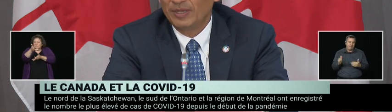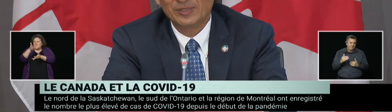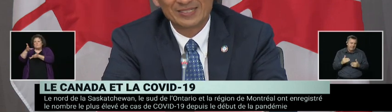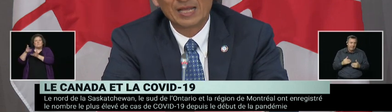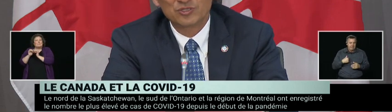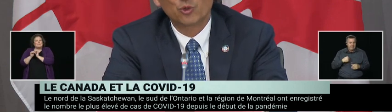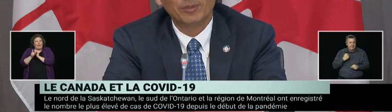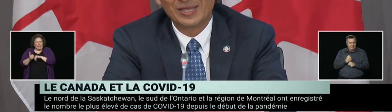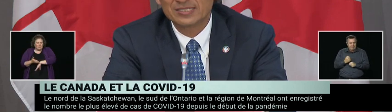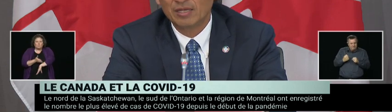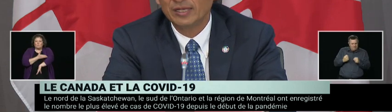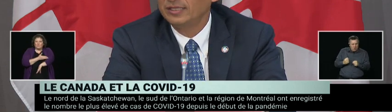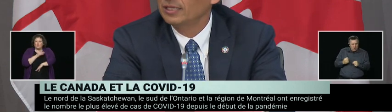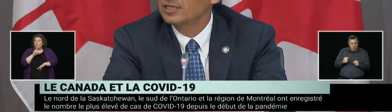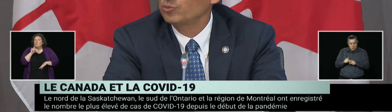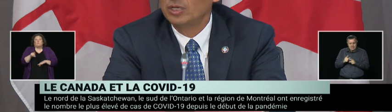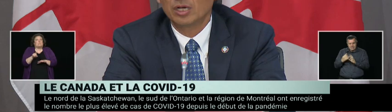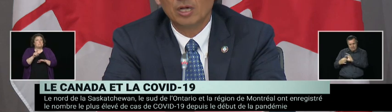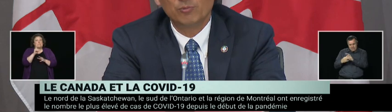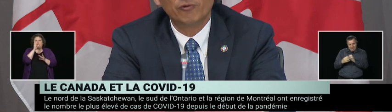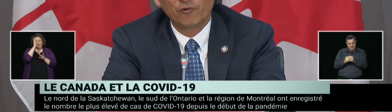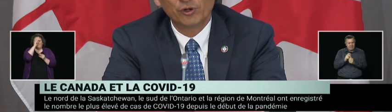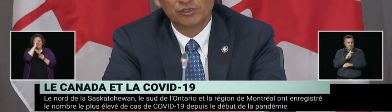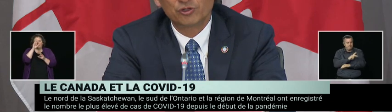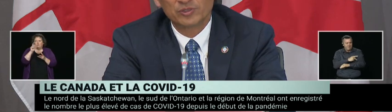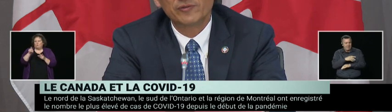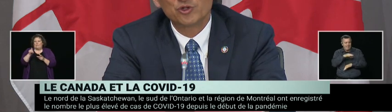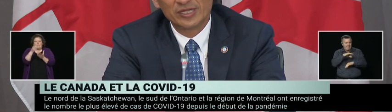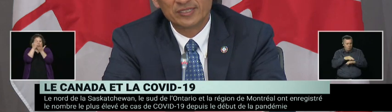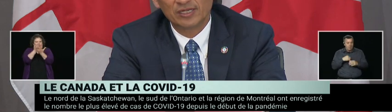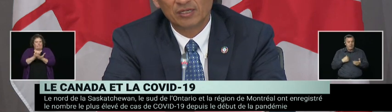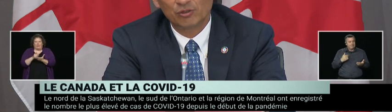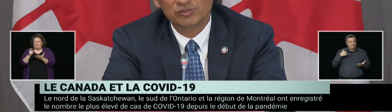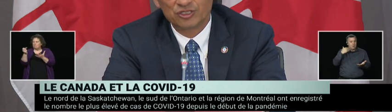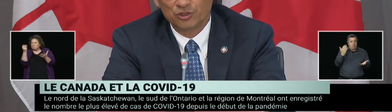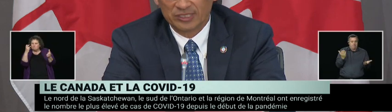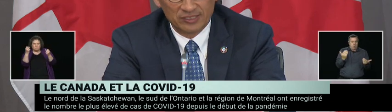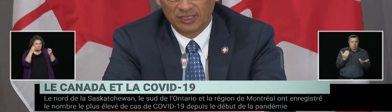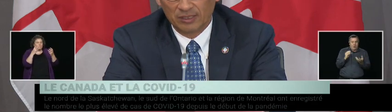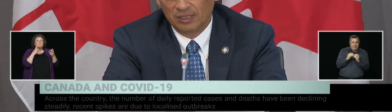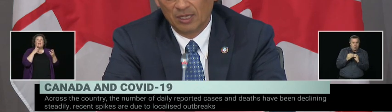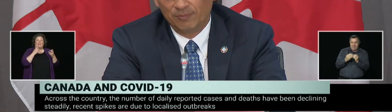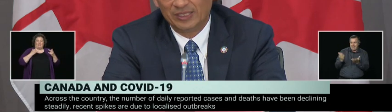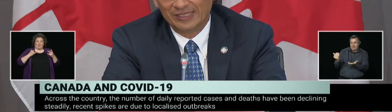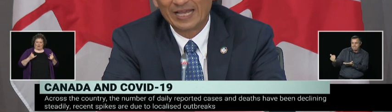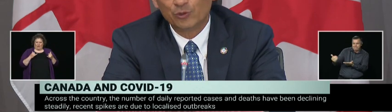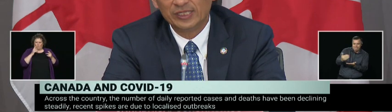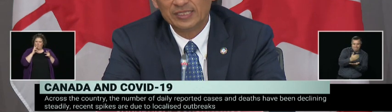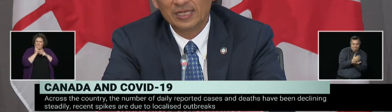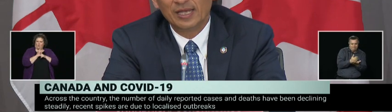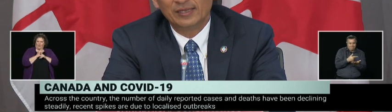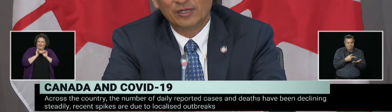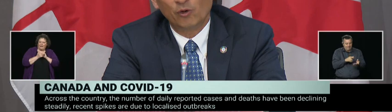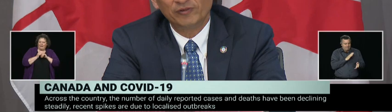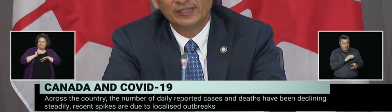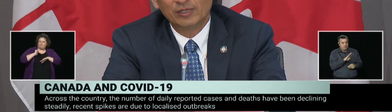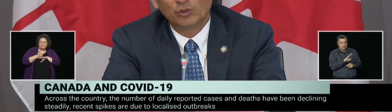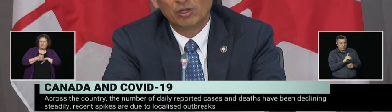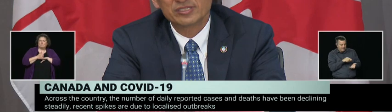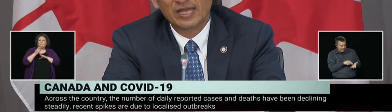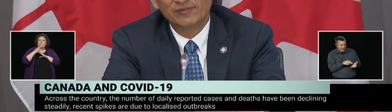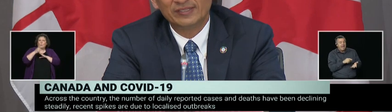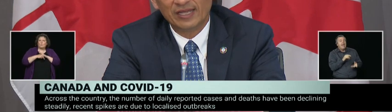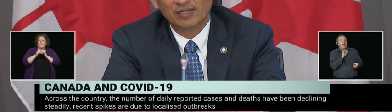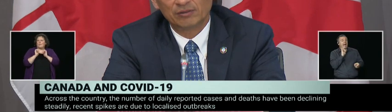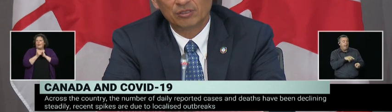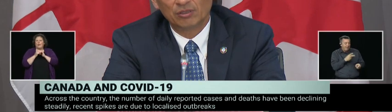to maybe establish quote a baseline. And then as we move forward in terms of addressing those issues, let's say, be it inequities, that hopefully then